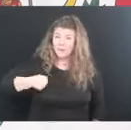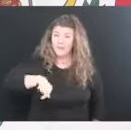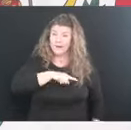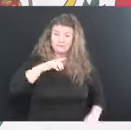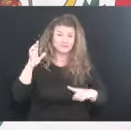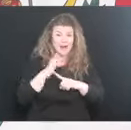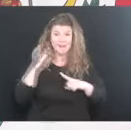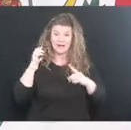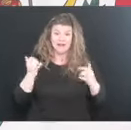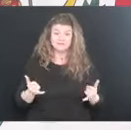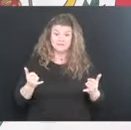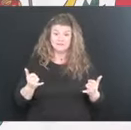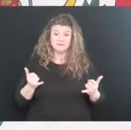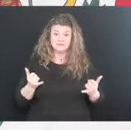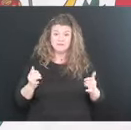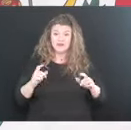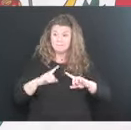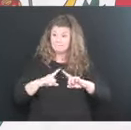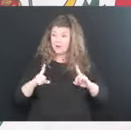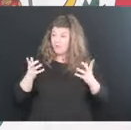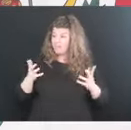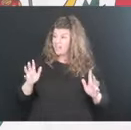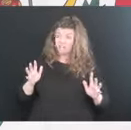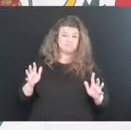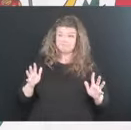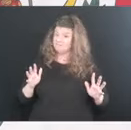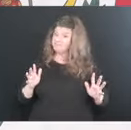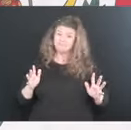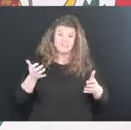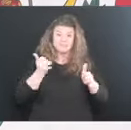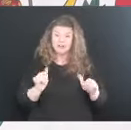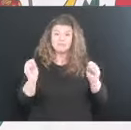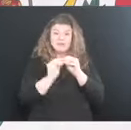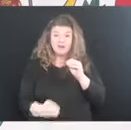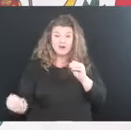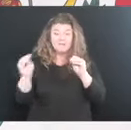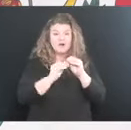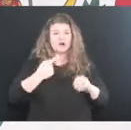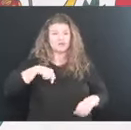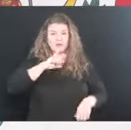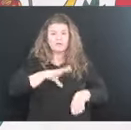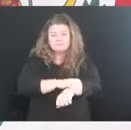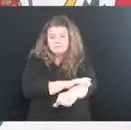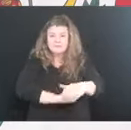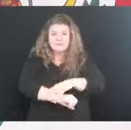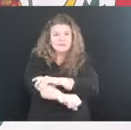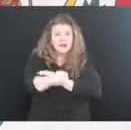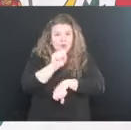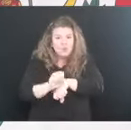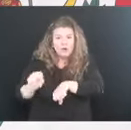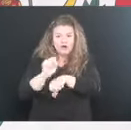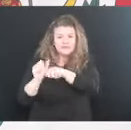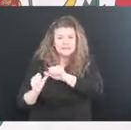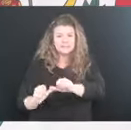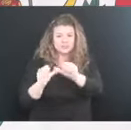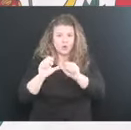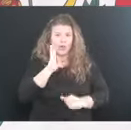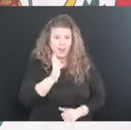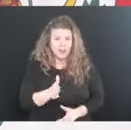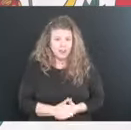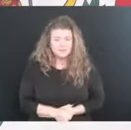but there's still plenty, plenty to do. And we want to just keep at it and keep at it and keep at it. You know, uh,